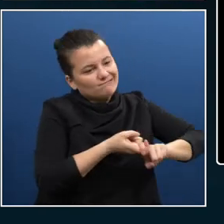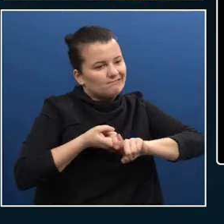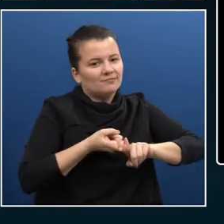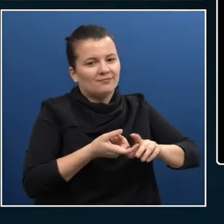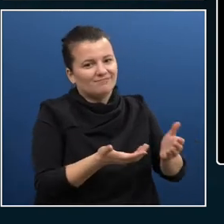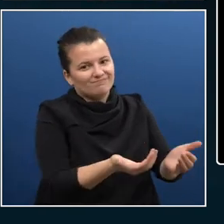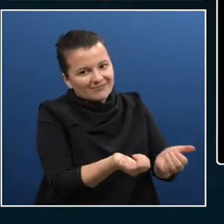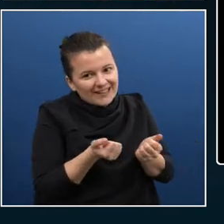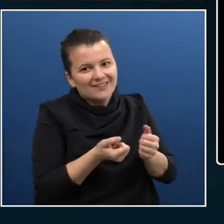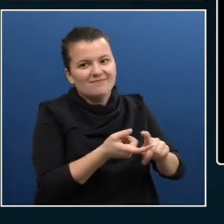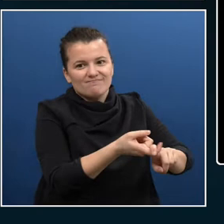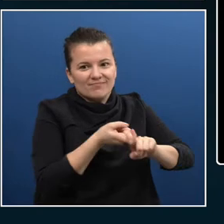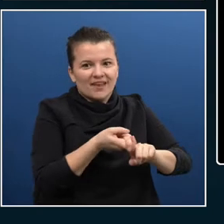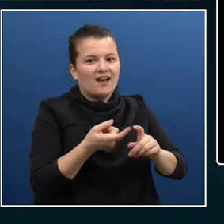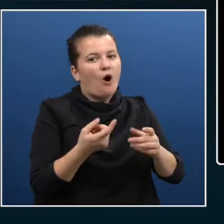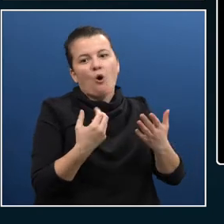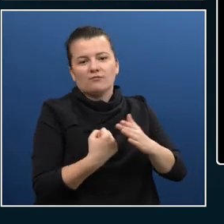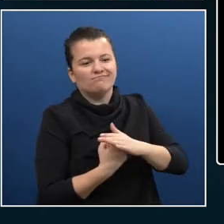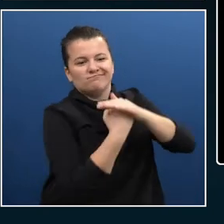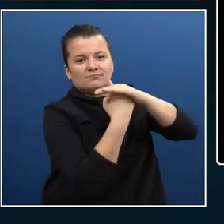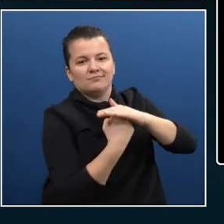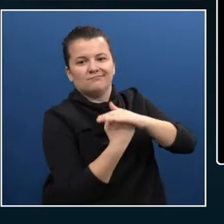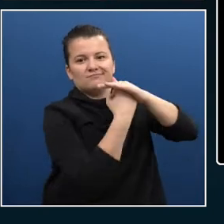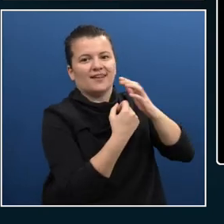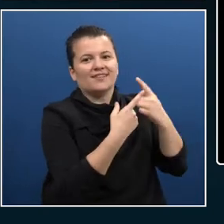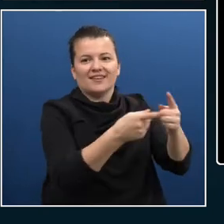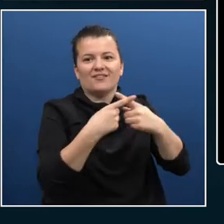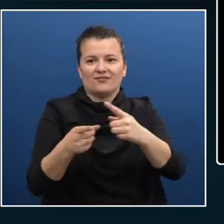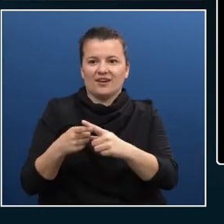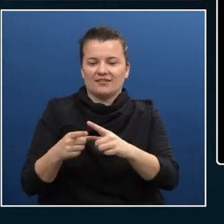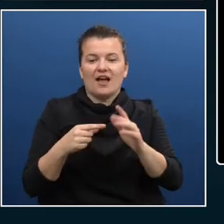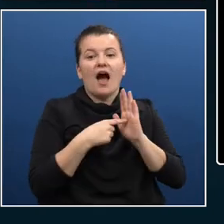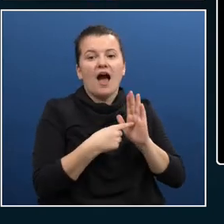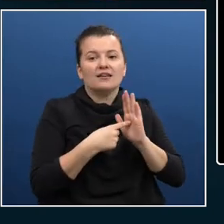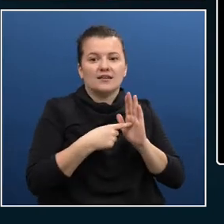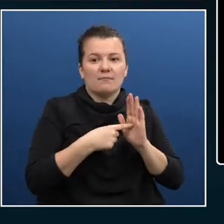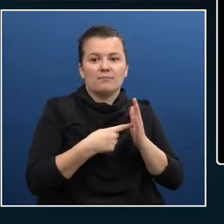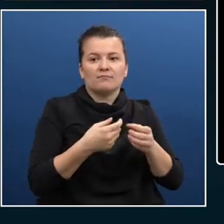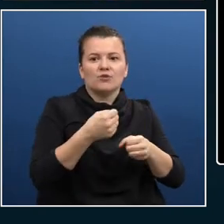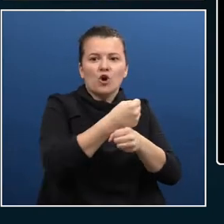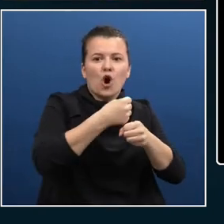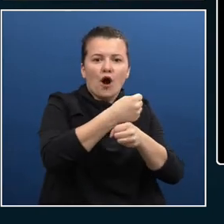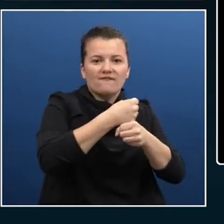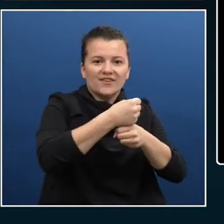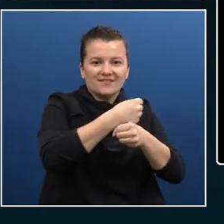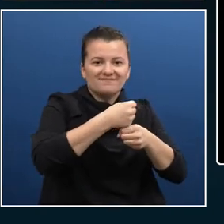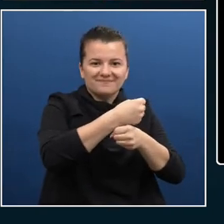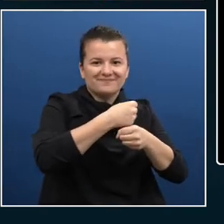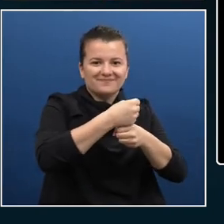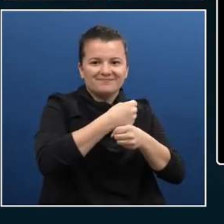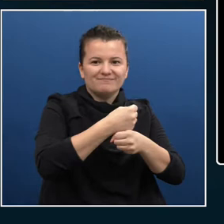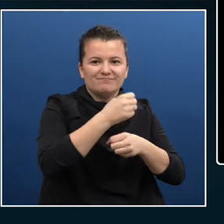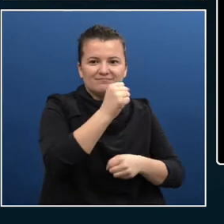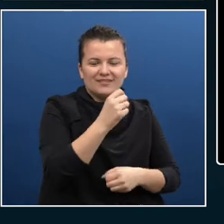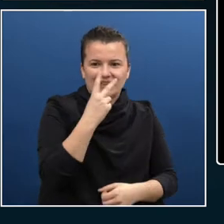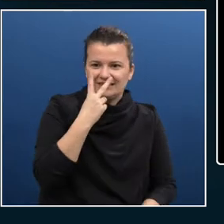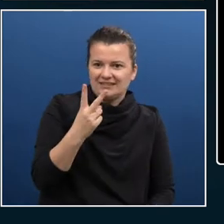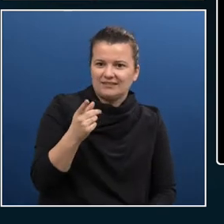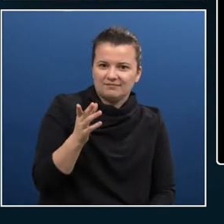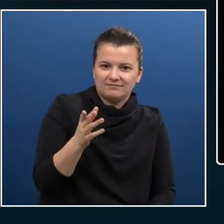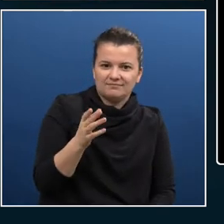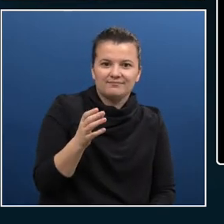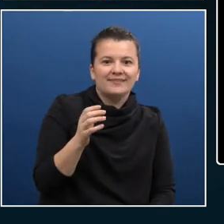I am getting coffee and this Ethiopian decaf. It's a that's a horrible picture when you have Ethiopian